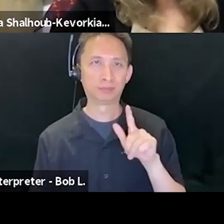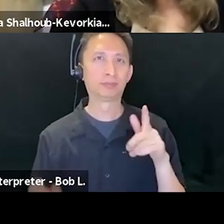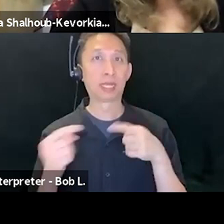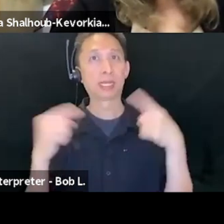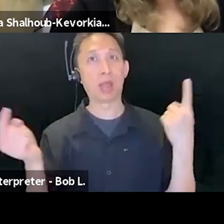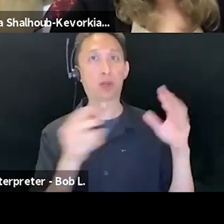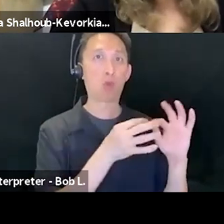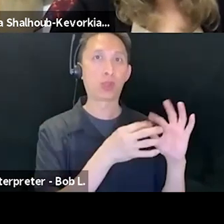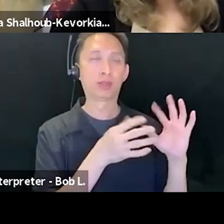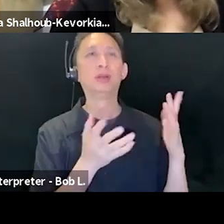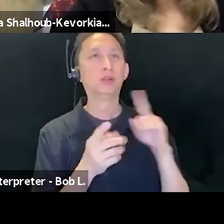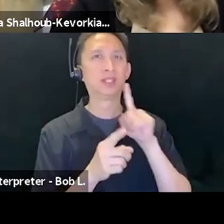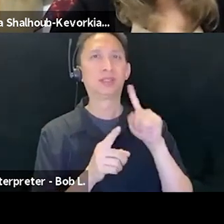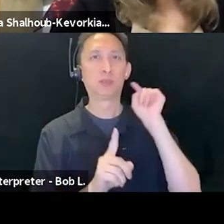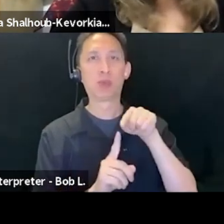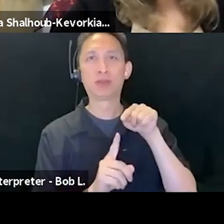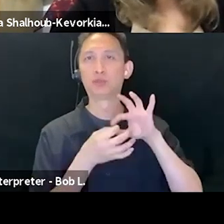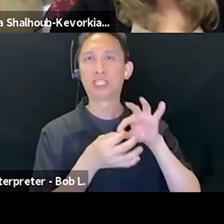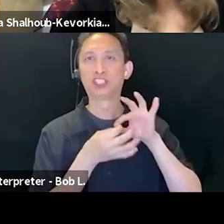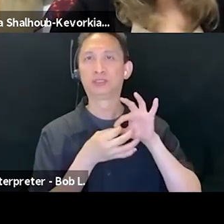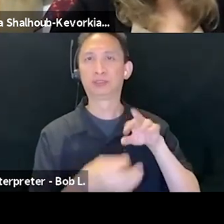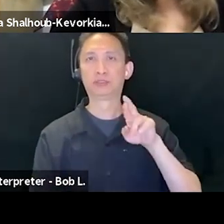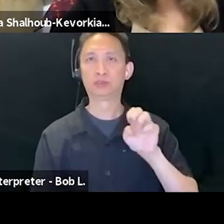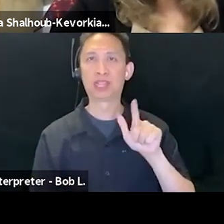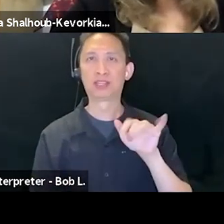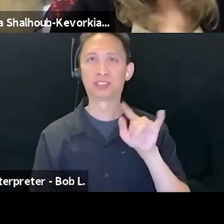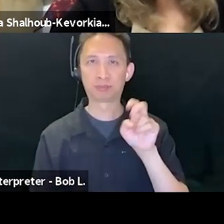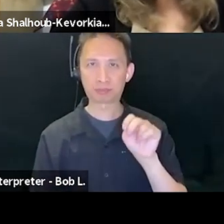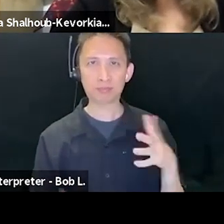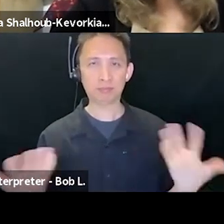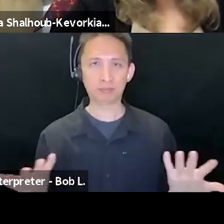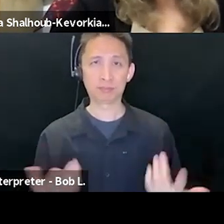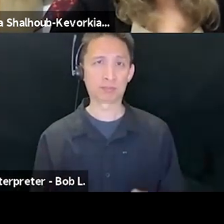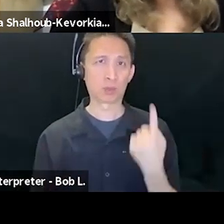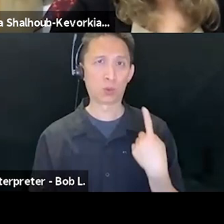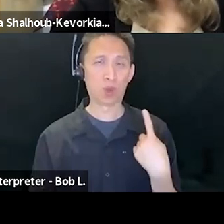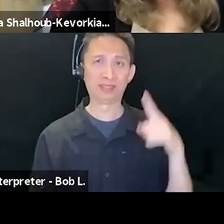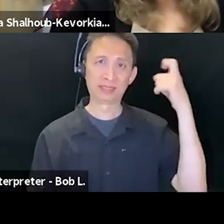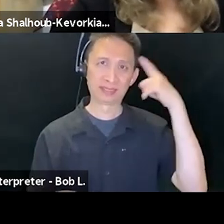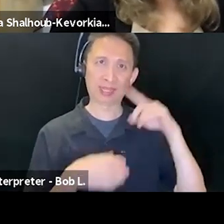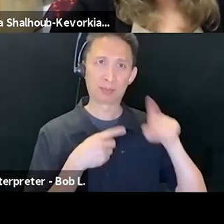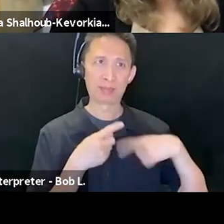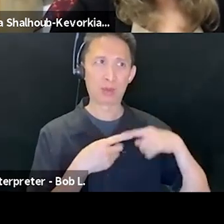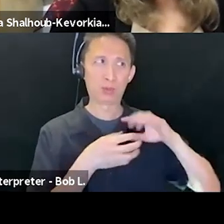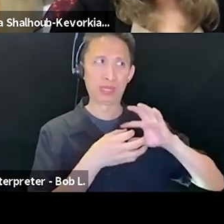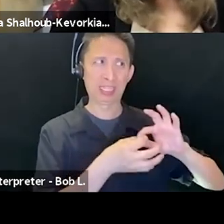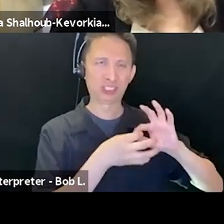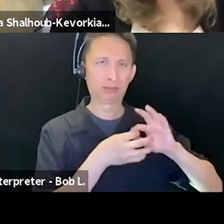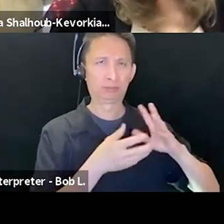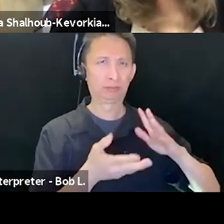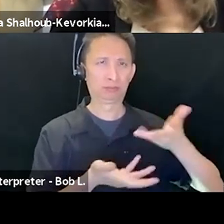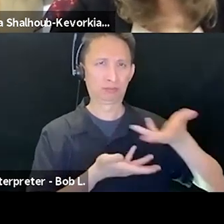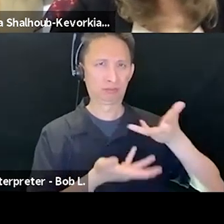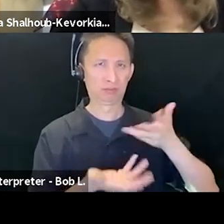relation. So you could think about, you know, how could a, how could a one state be about relation, you know, about this sort of relationship back and forth,